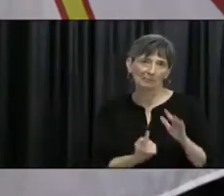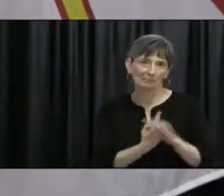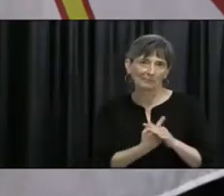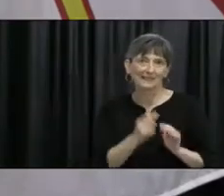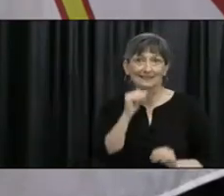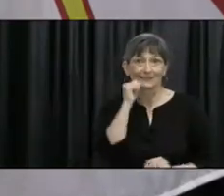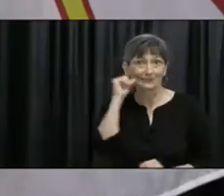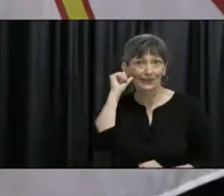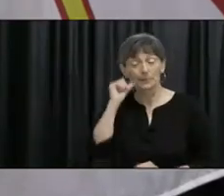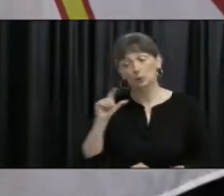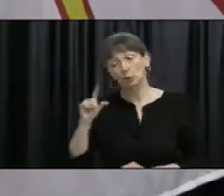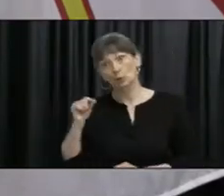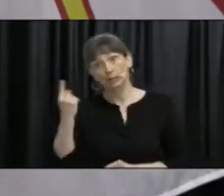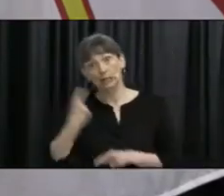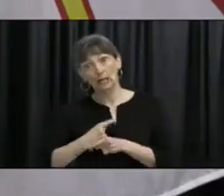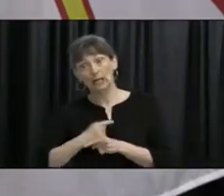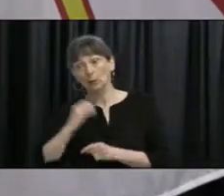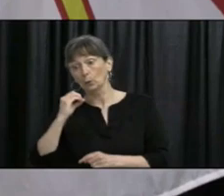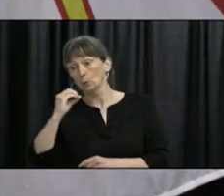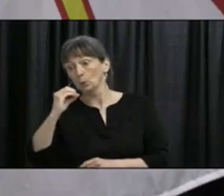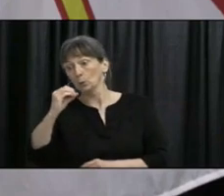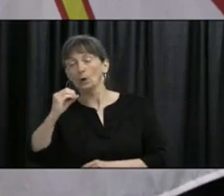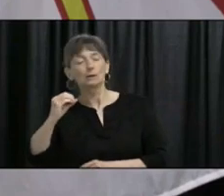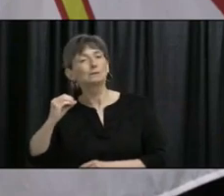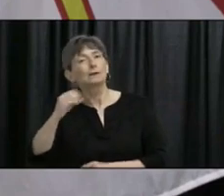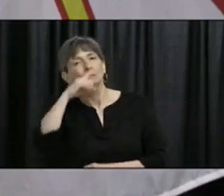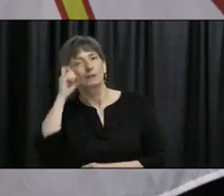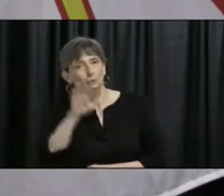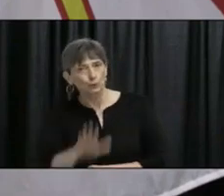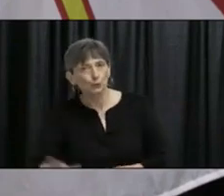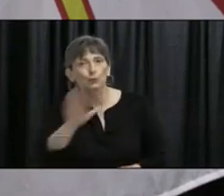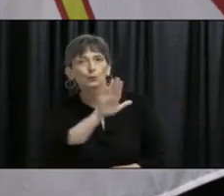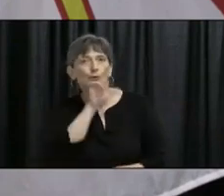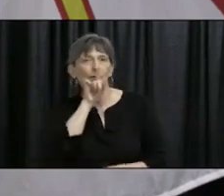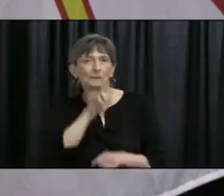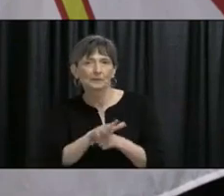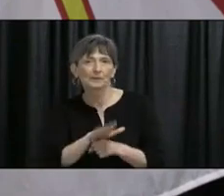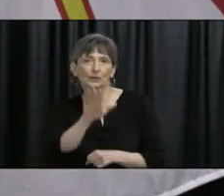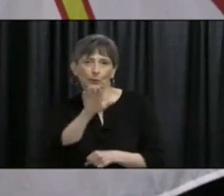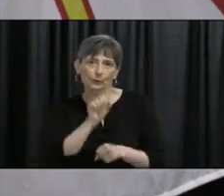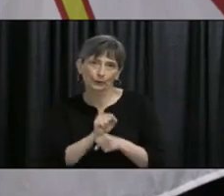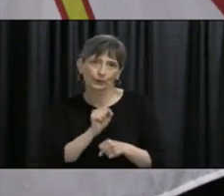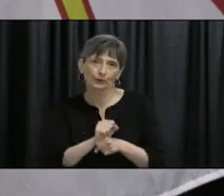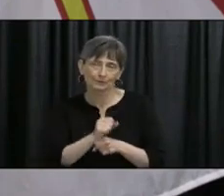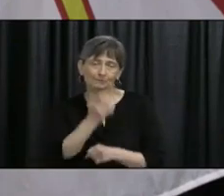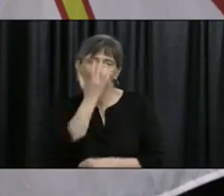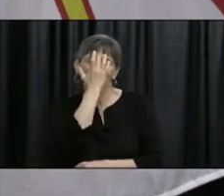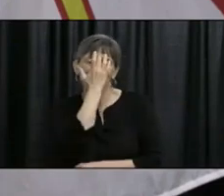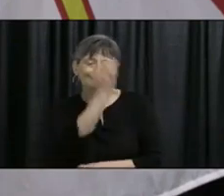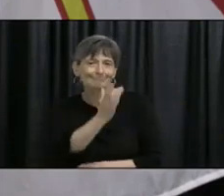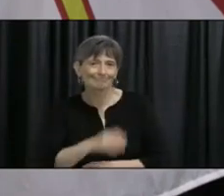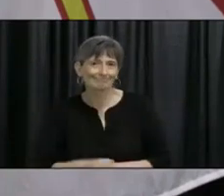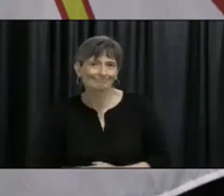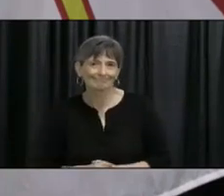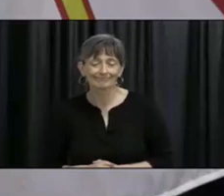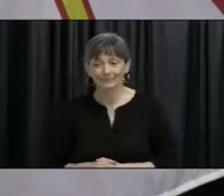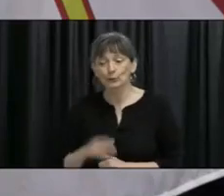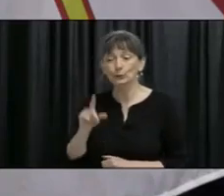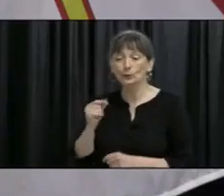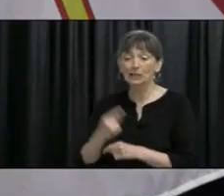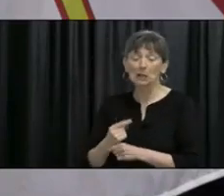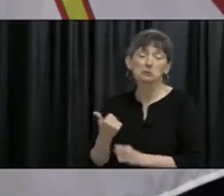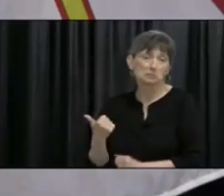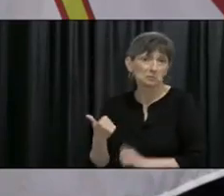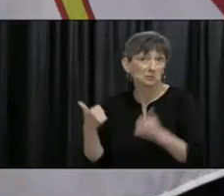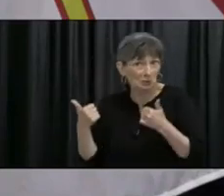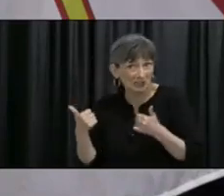diligence that you've been able to do as a population. We thank you for your commitment and your wisdom. It was a good streak, but this one